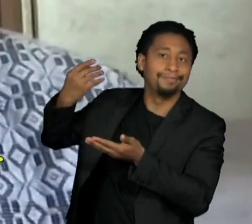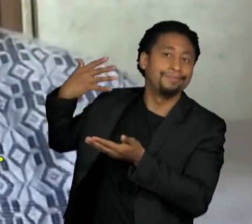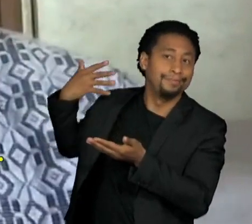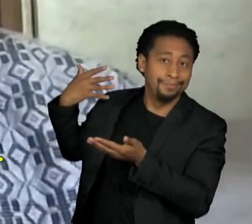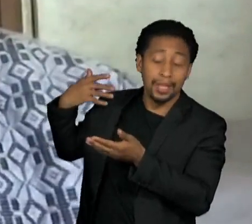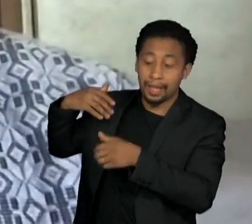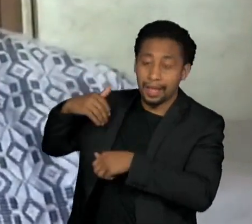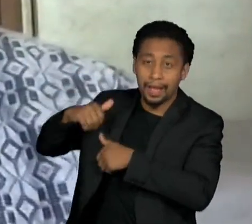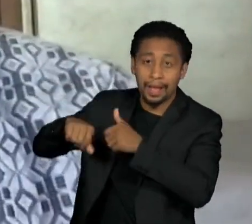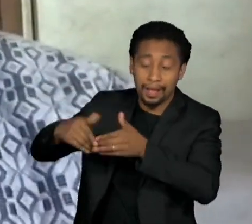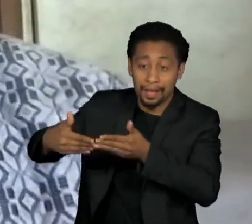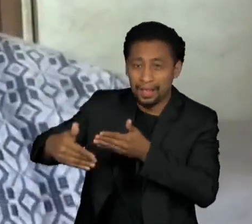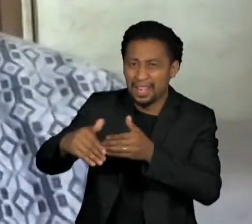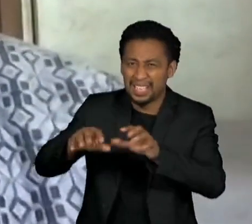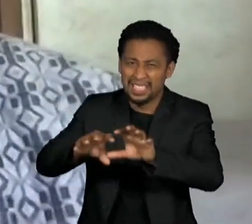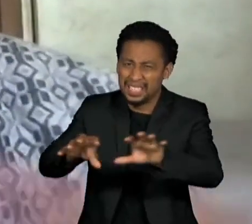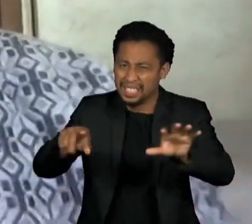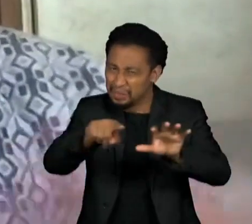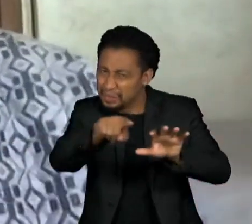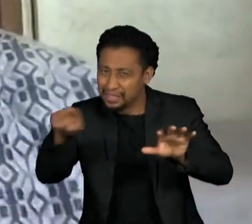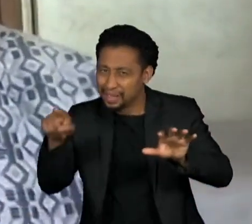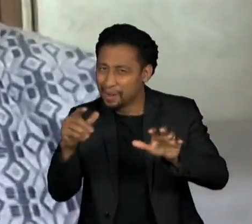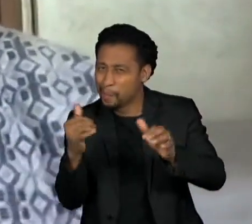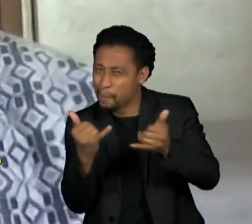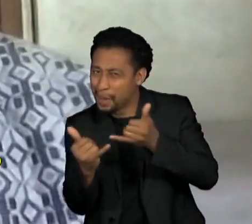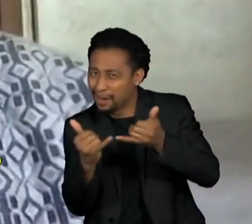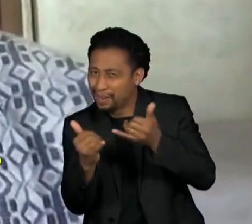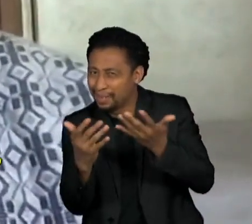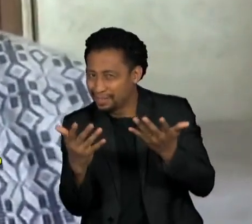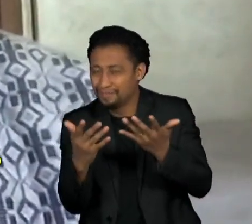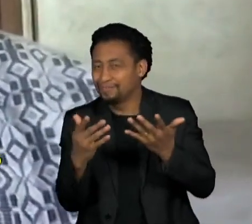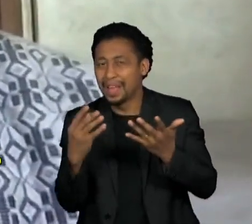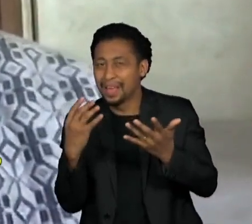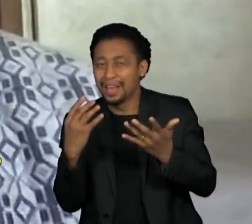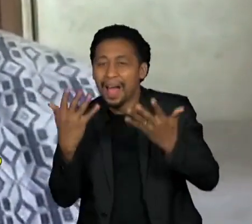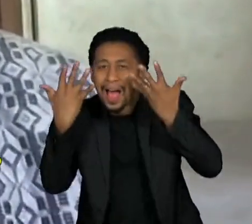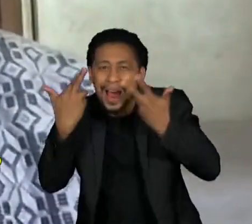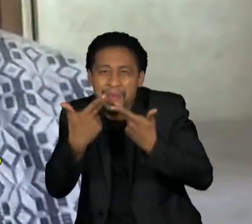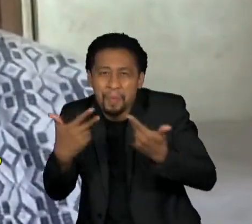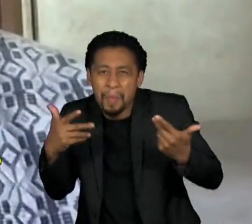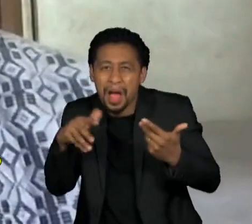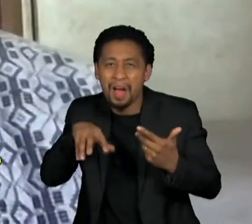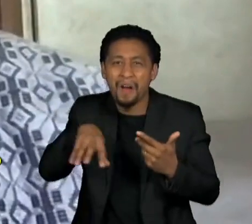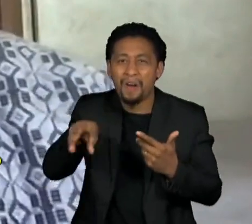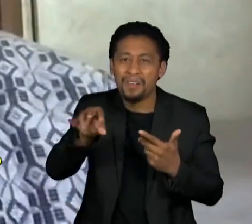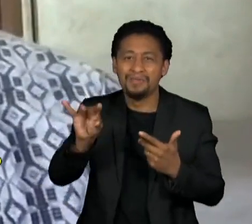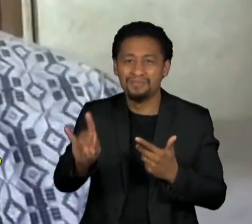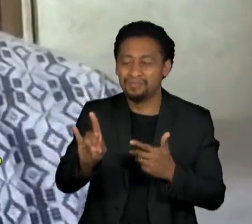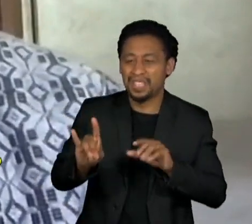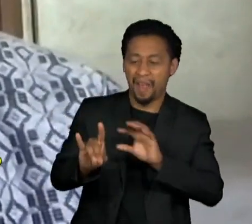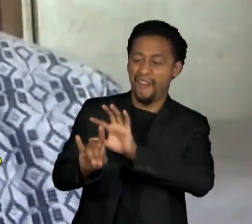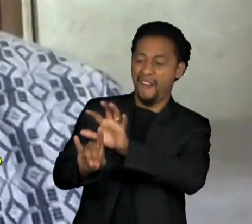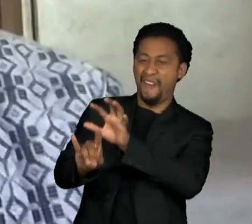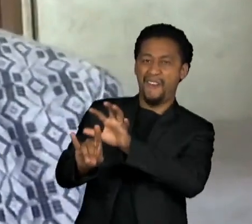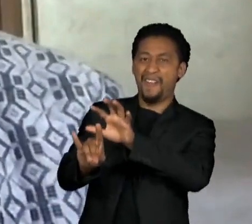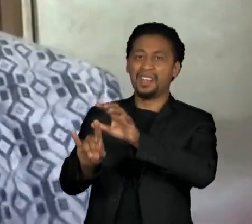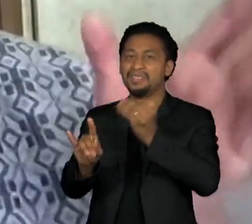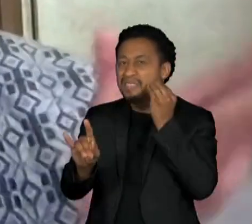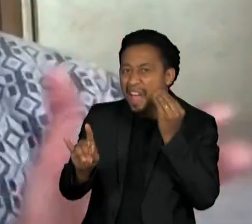Pavlov's dogs, right? So fast forward, what happened in 2016?